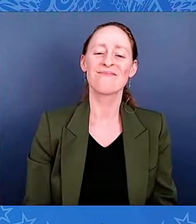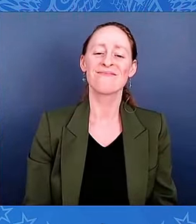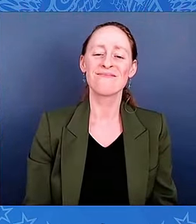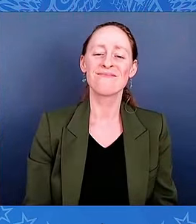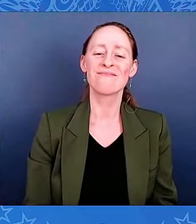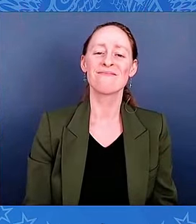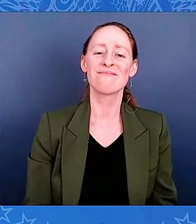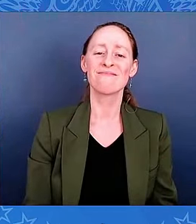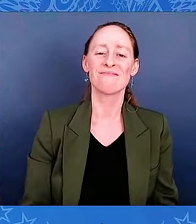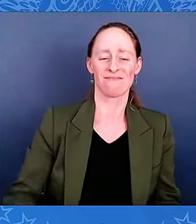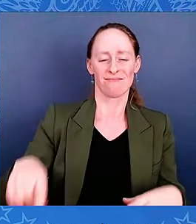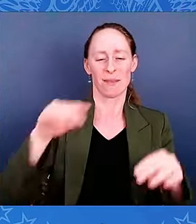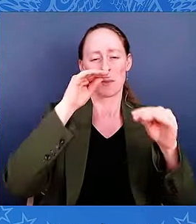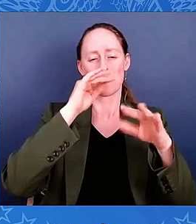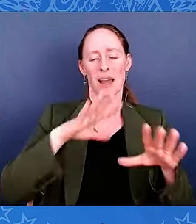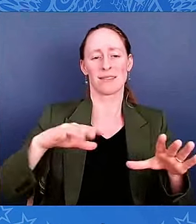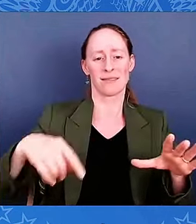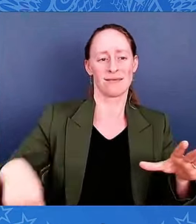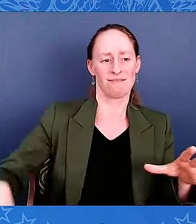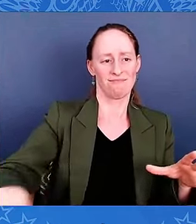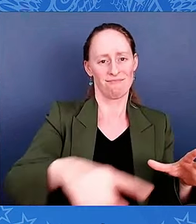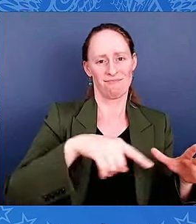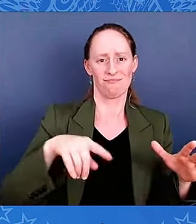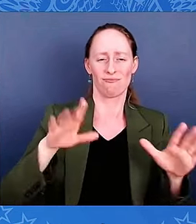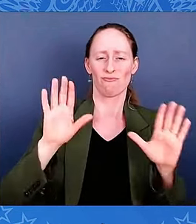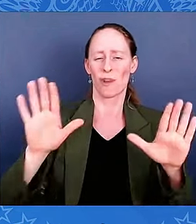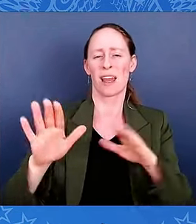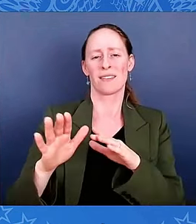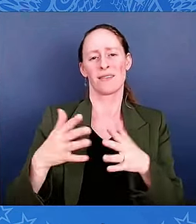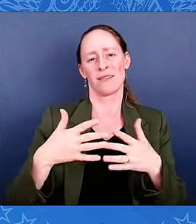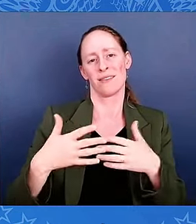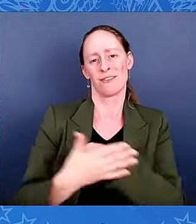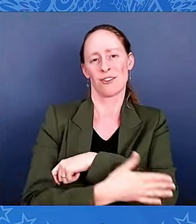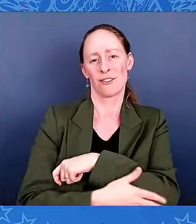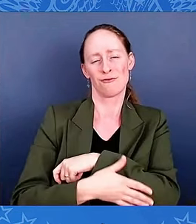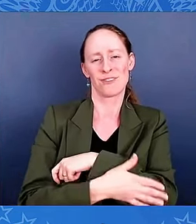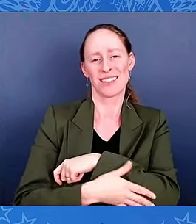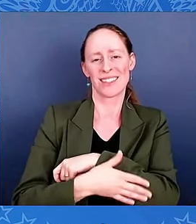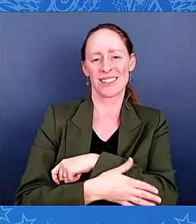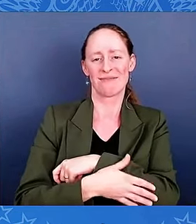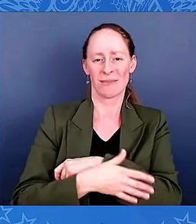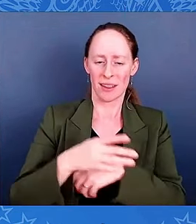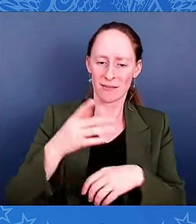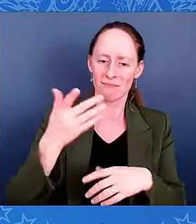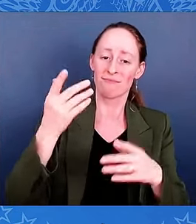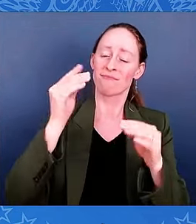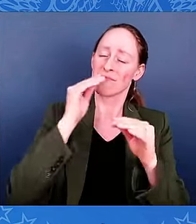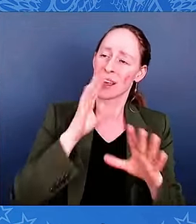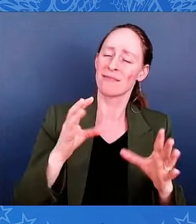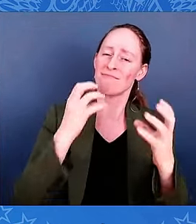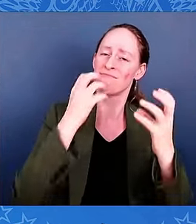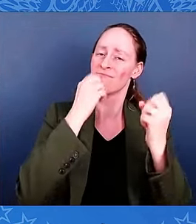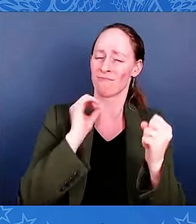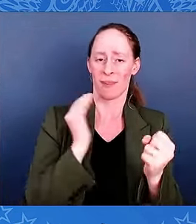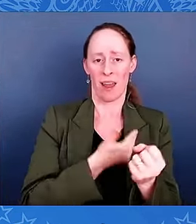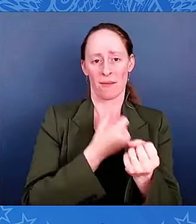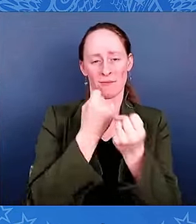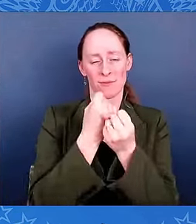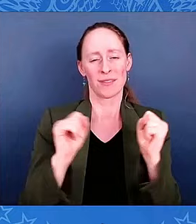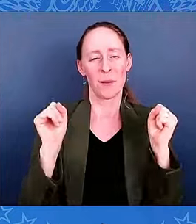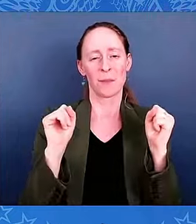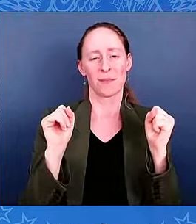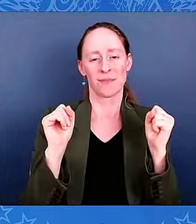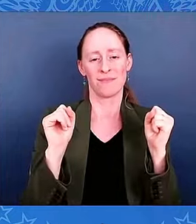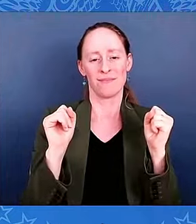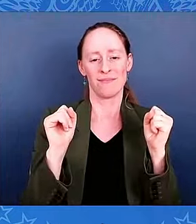and the freedoms we cherish and enjoy as Americans. In your holy name we pray. Amen.